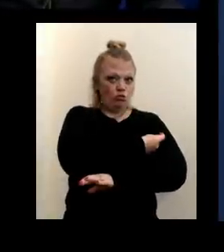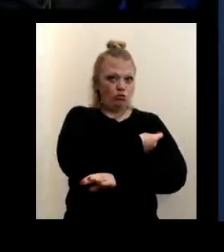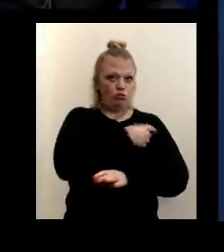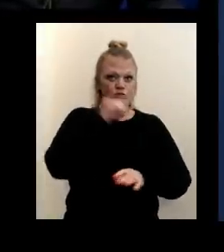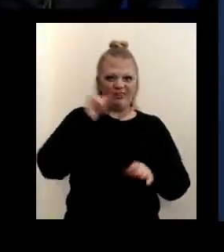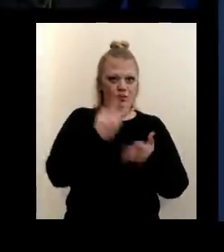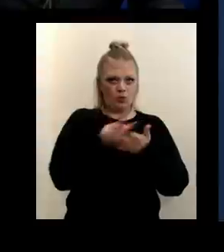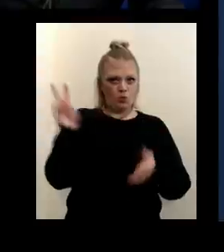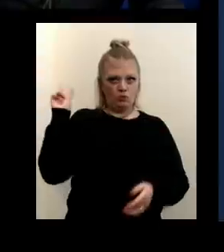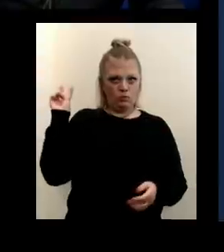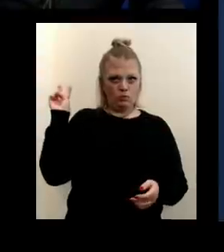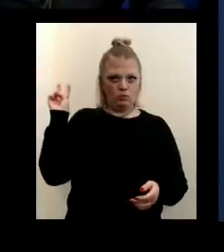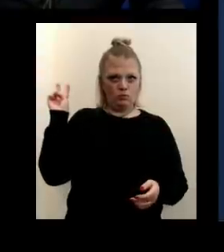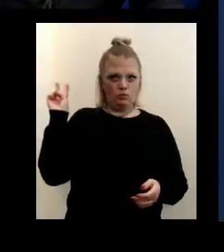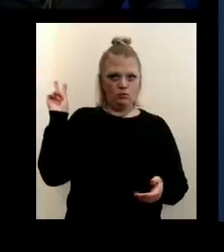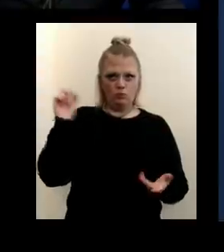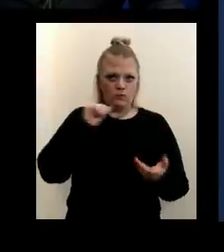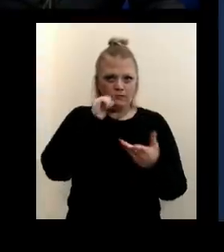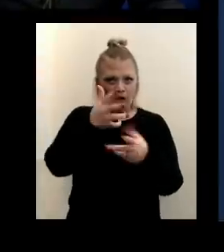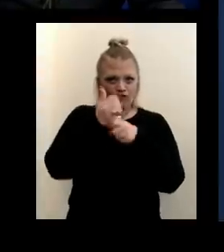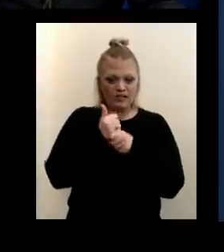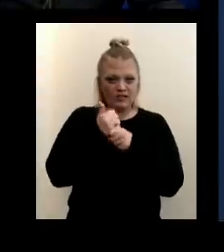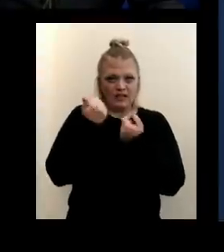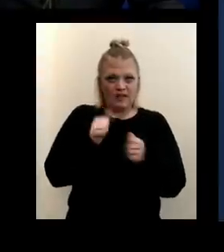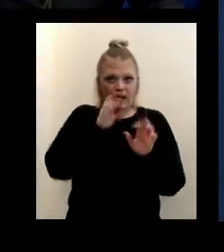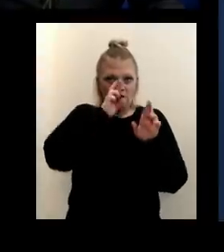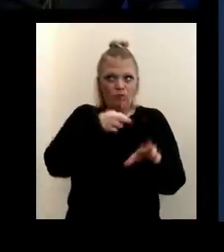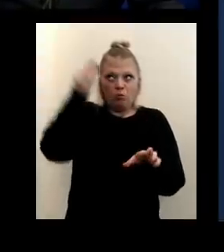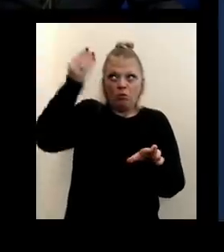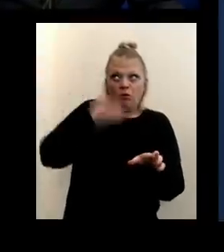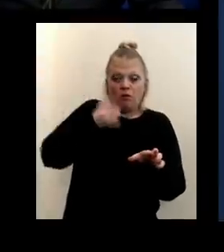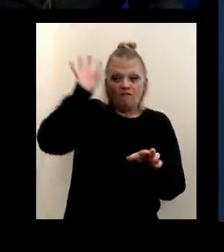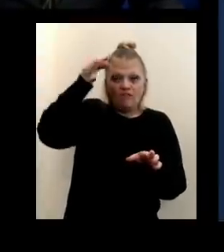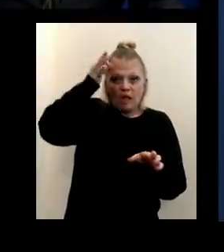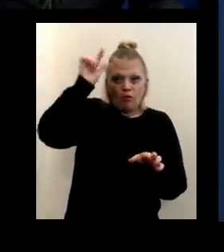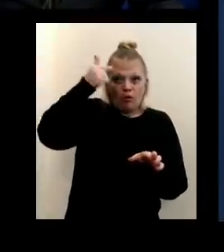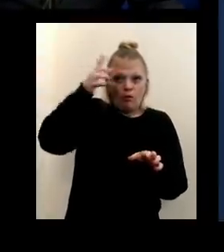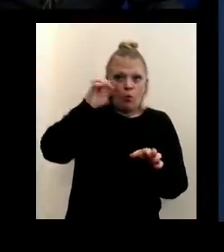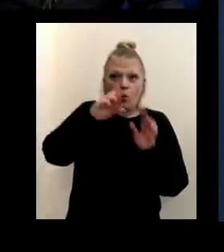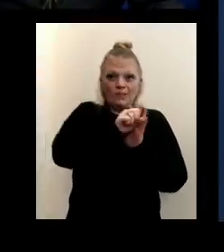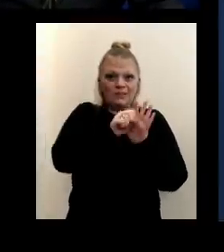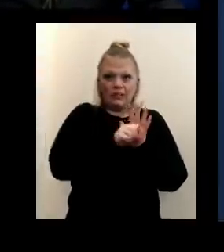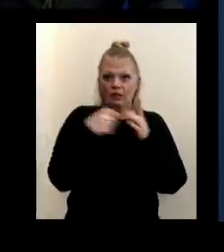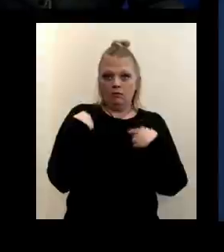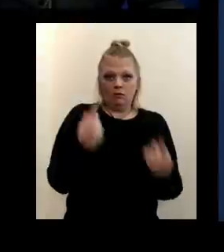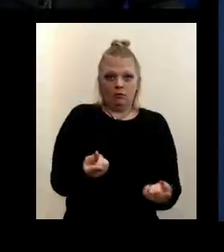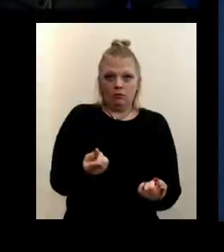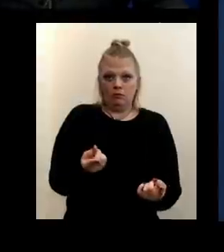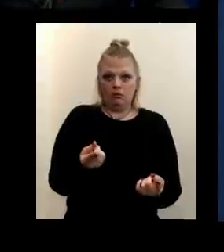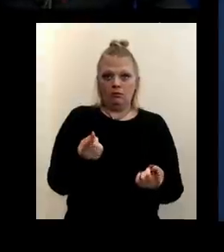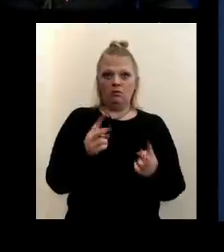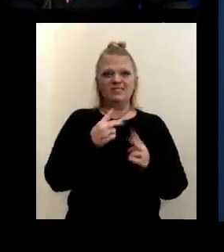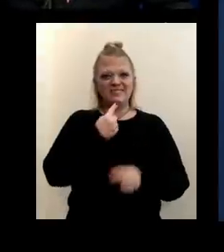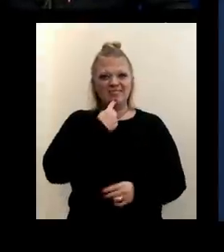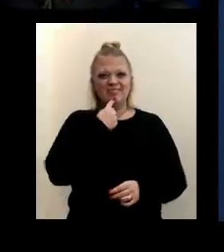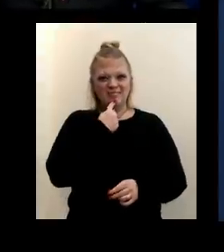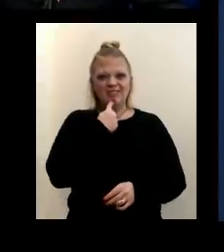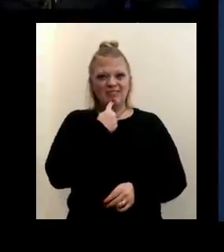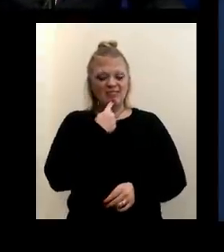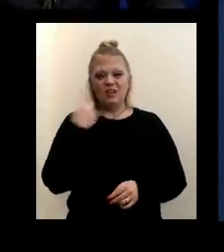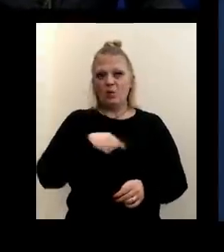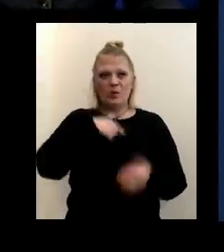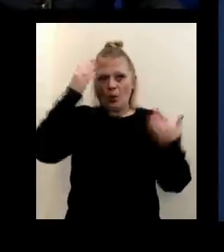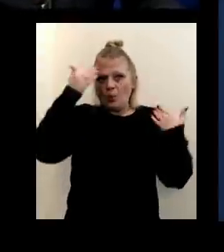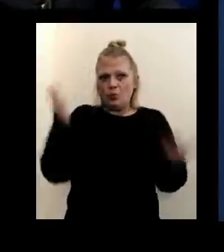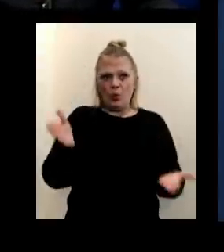was over two weeks ago. We have not received a report from the federal government or the state since then. It's very disappointing. We do